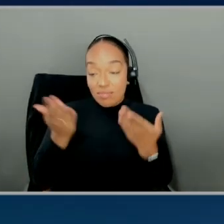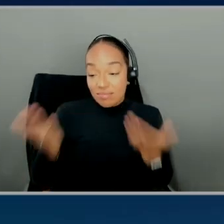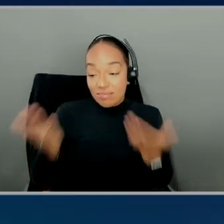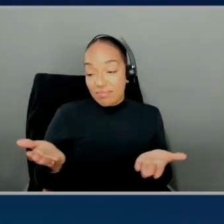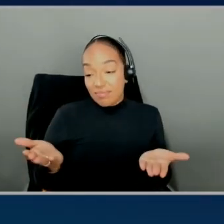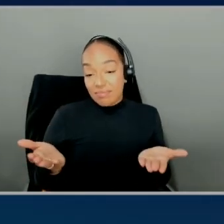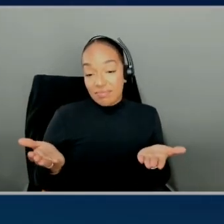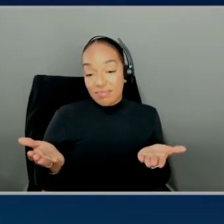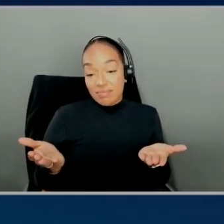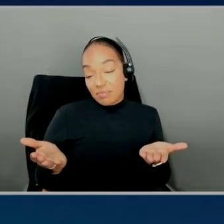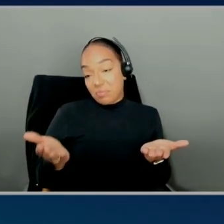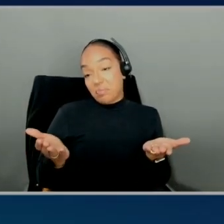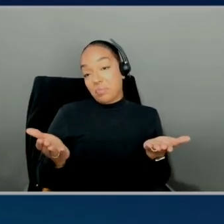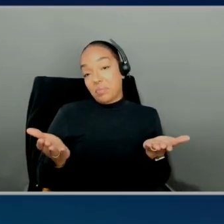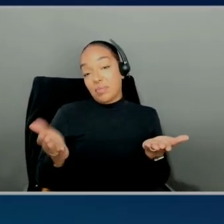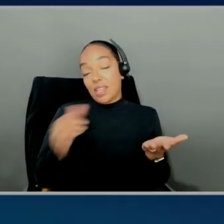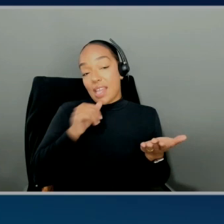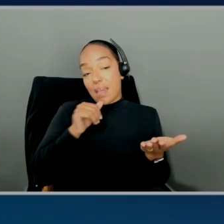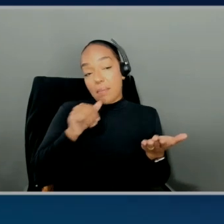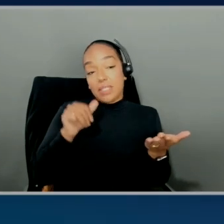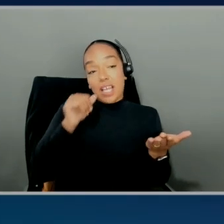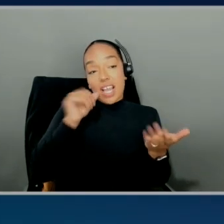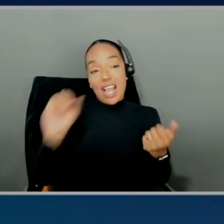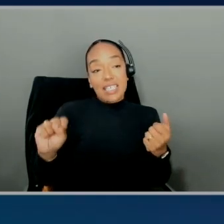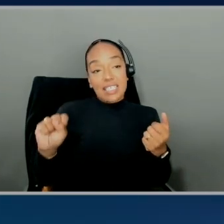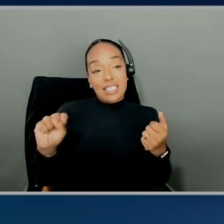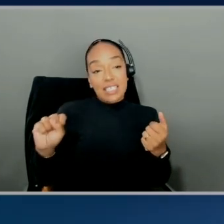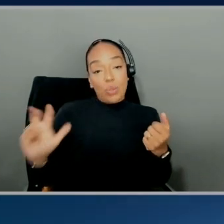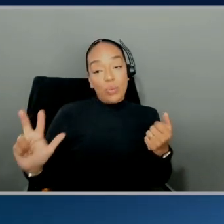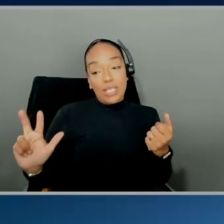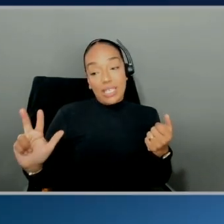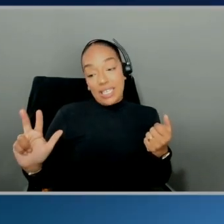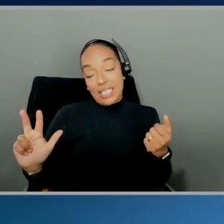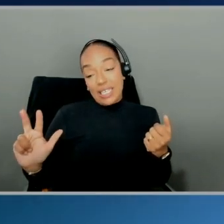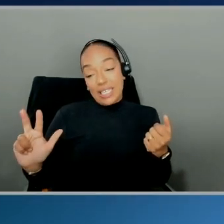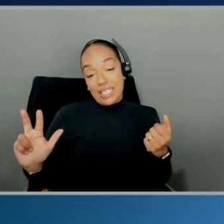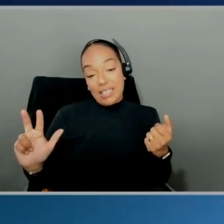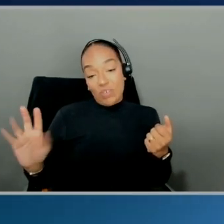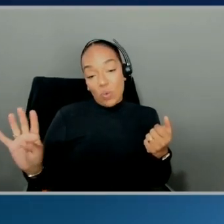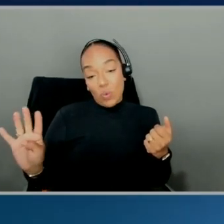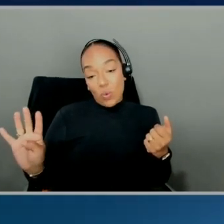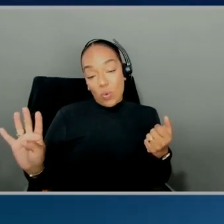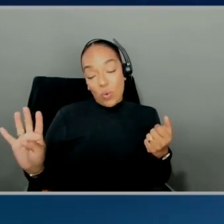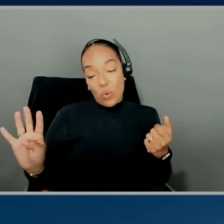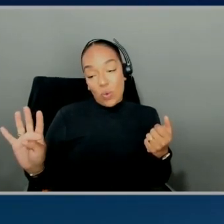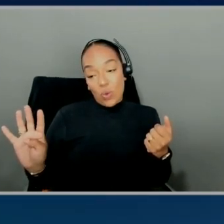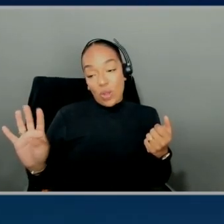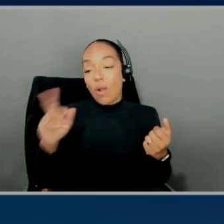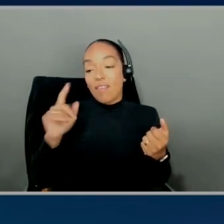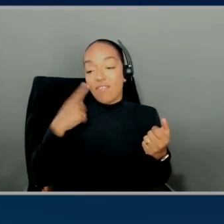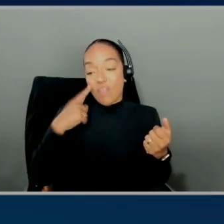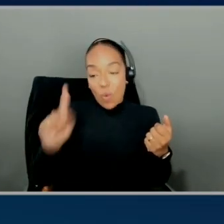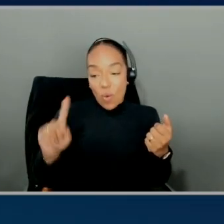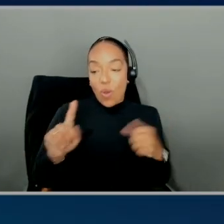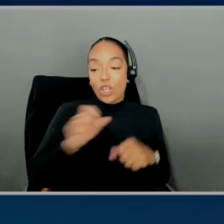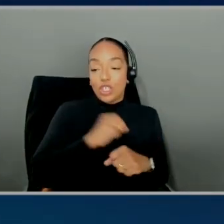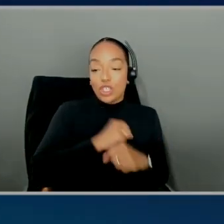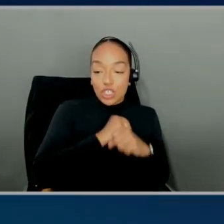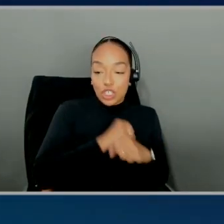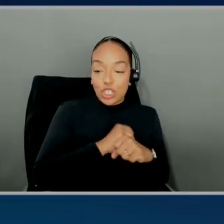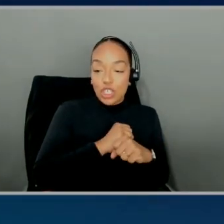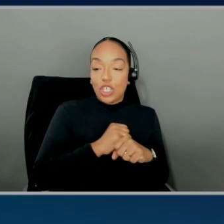I suggest Amazon S3 for secure, scalable object